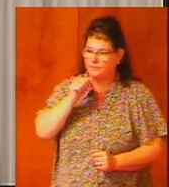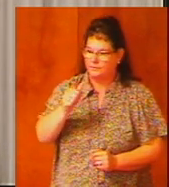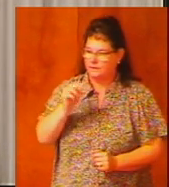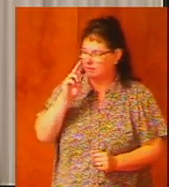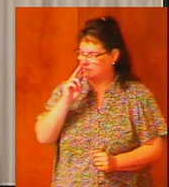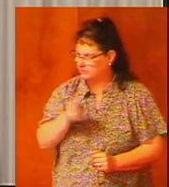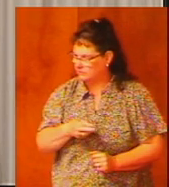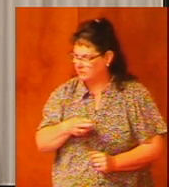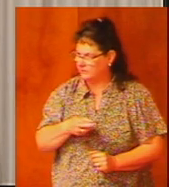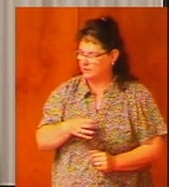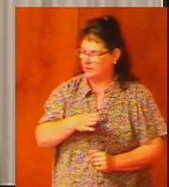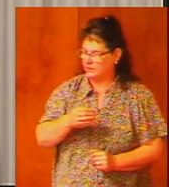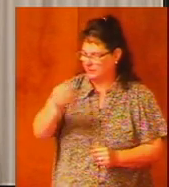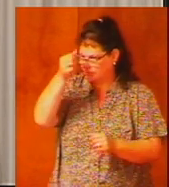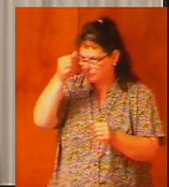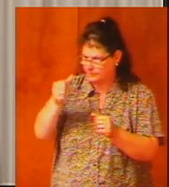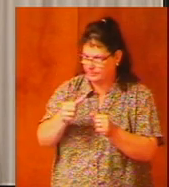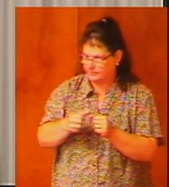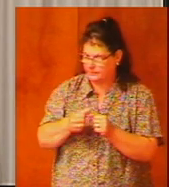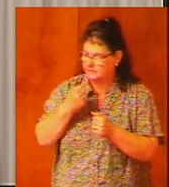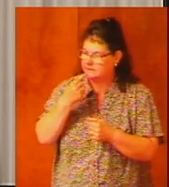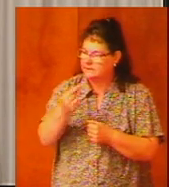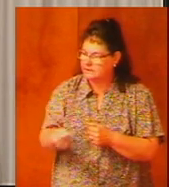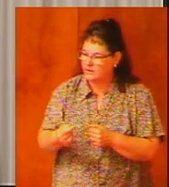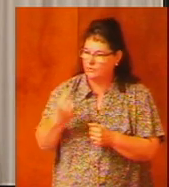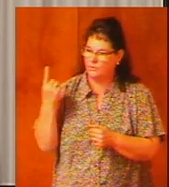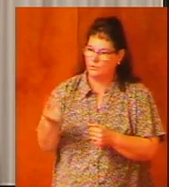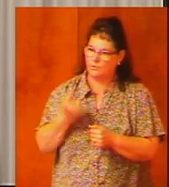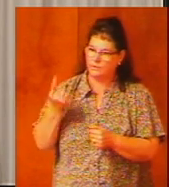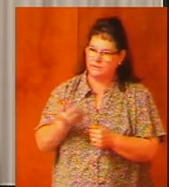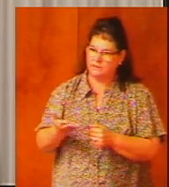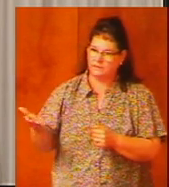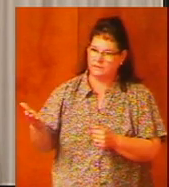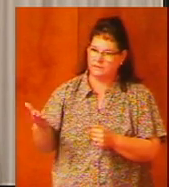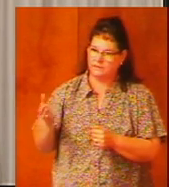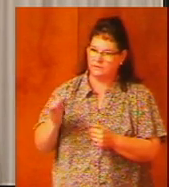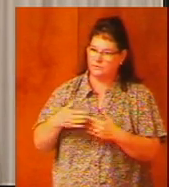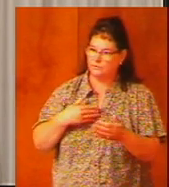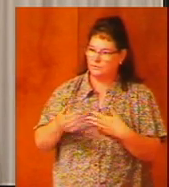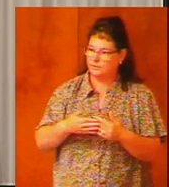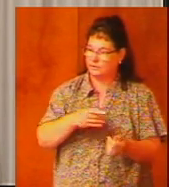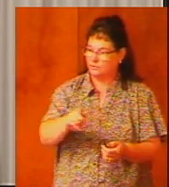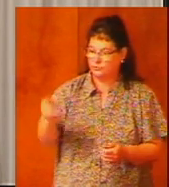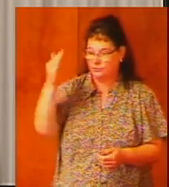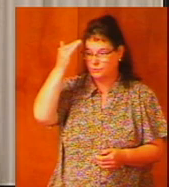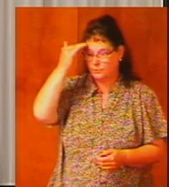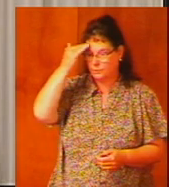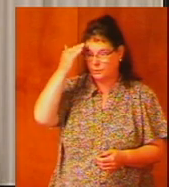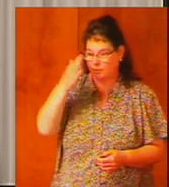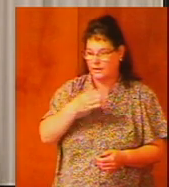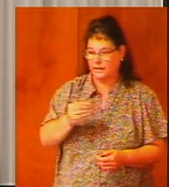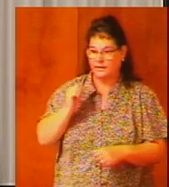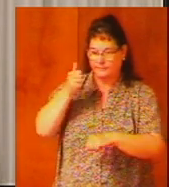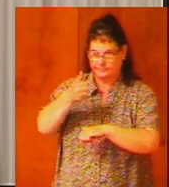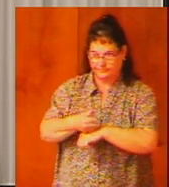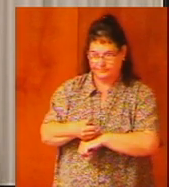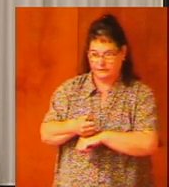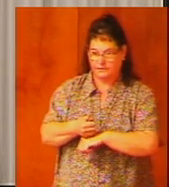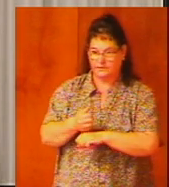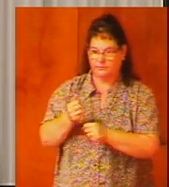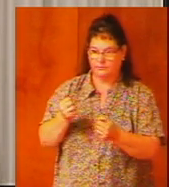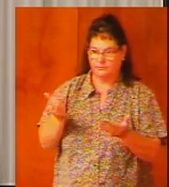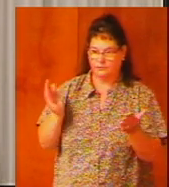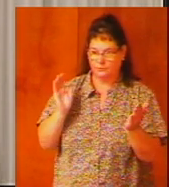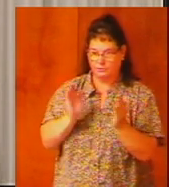negligent to remind you always of these things though you know and are established in the